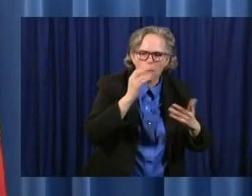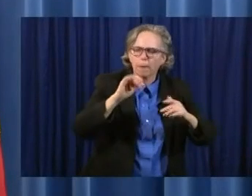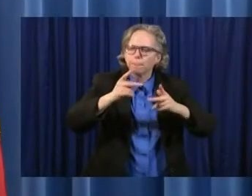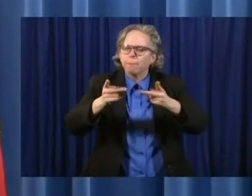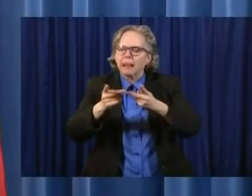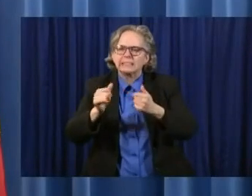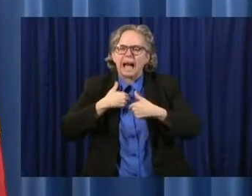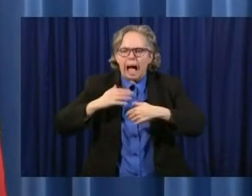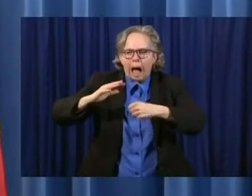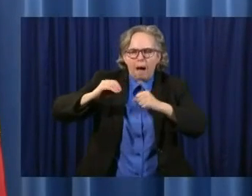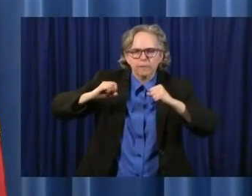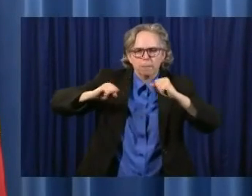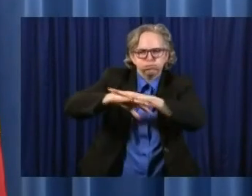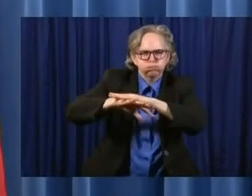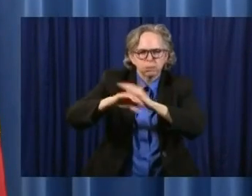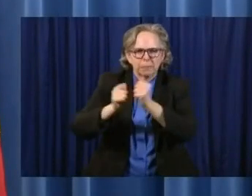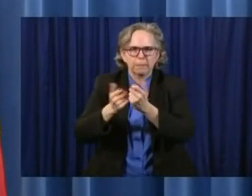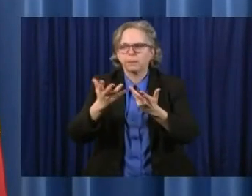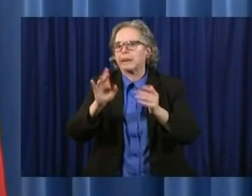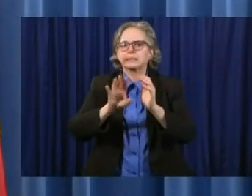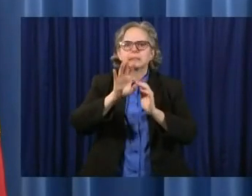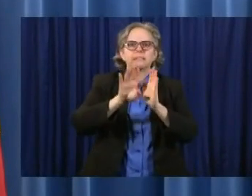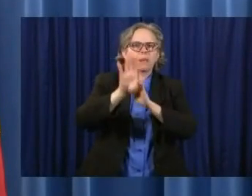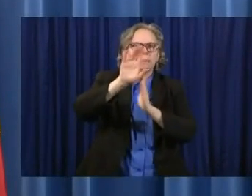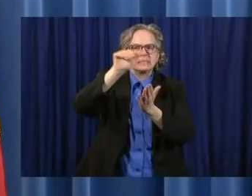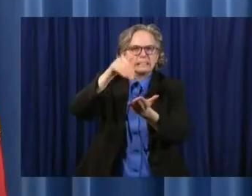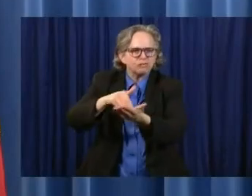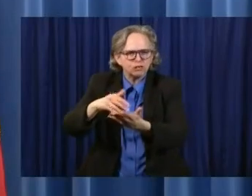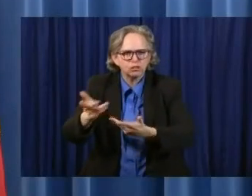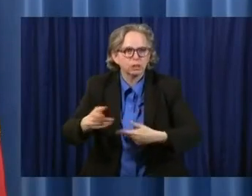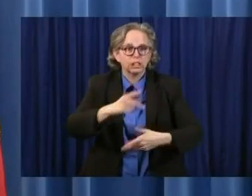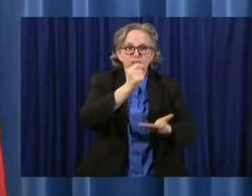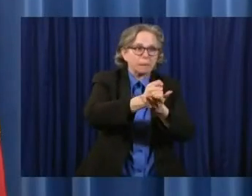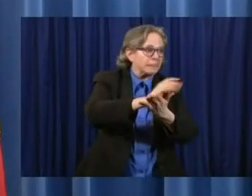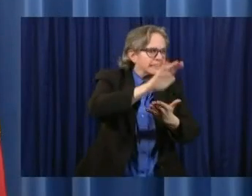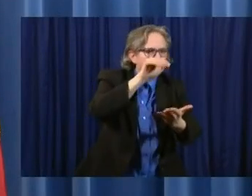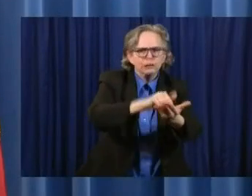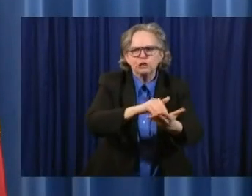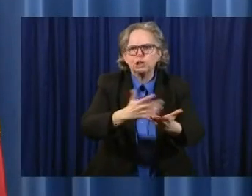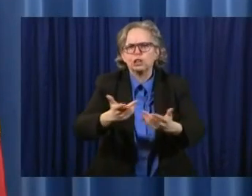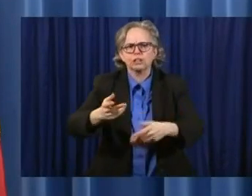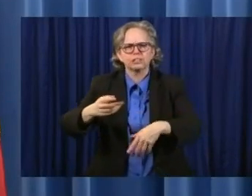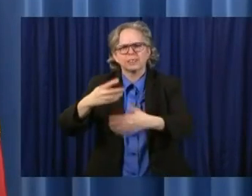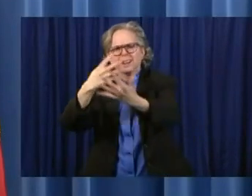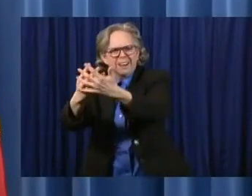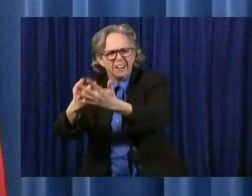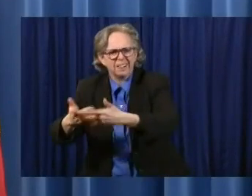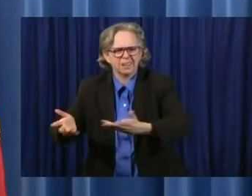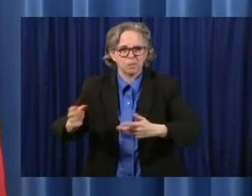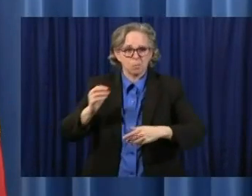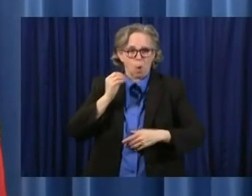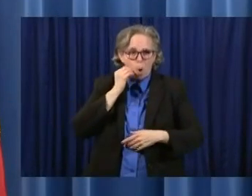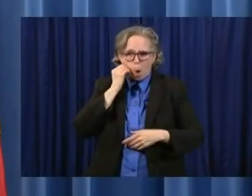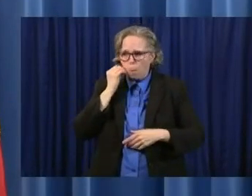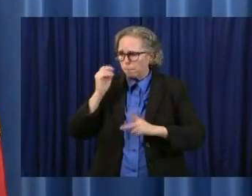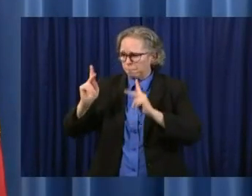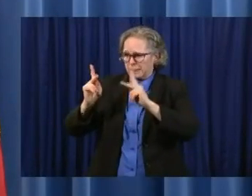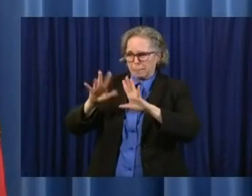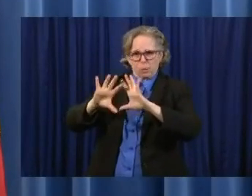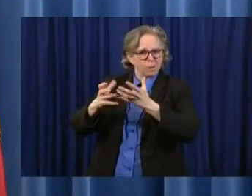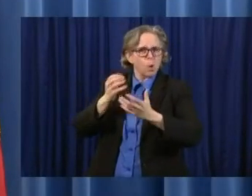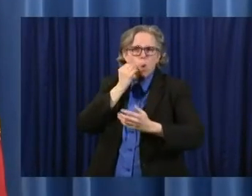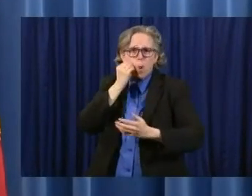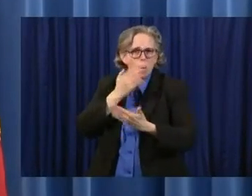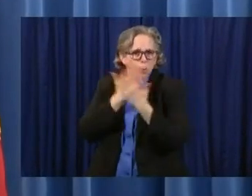treatment facilities, homeless and domestic violence shelters, youth detention centers, and other areas where community outbreaks occur.